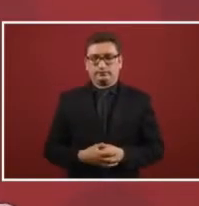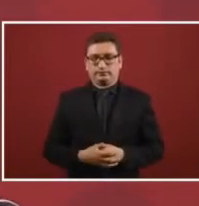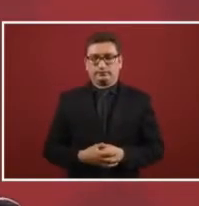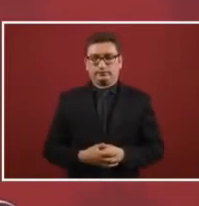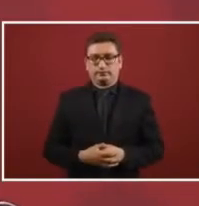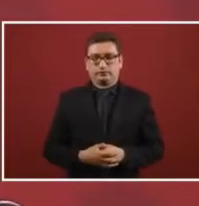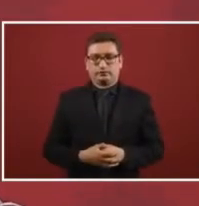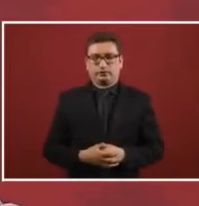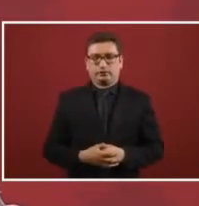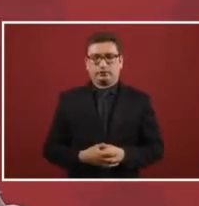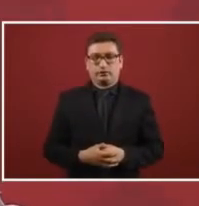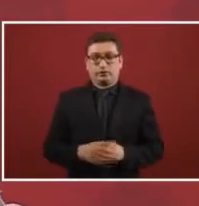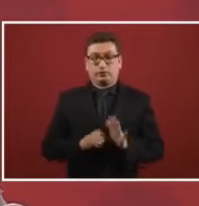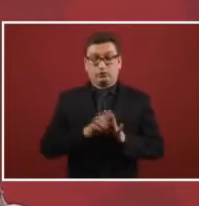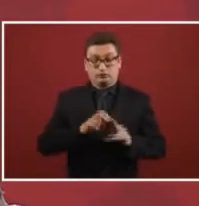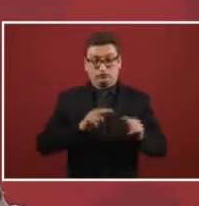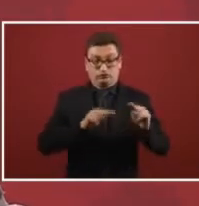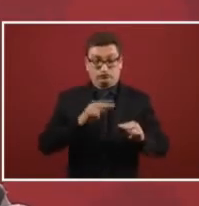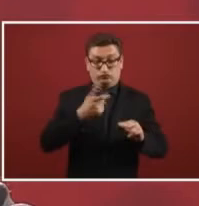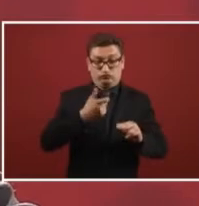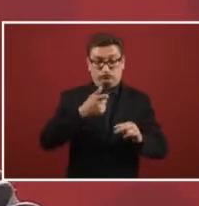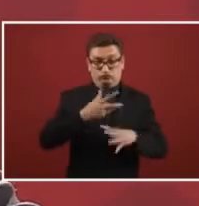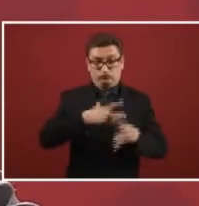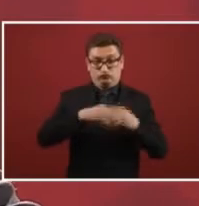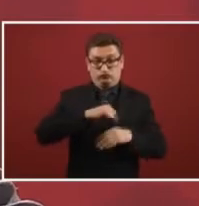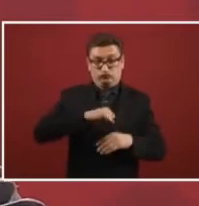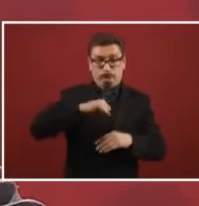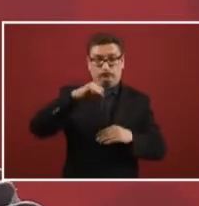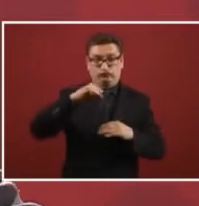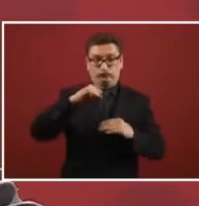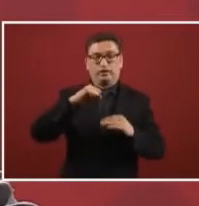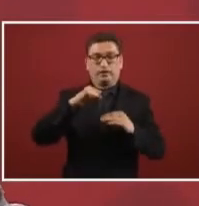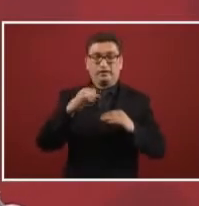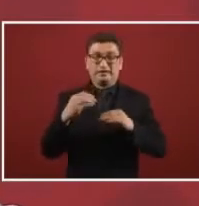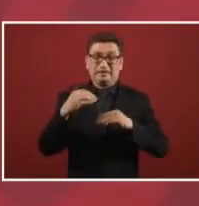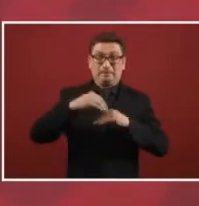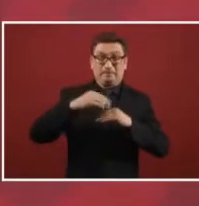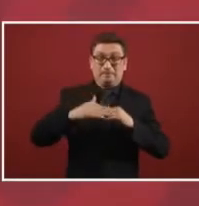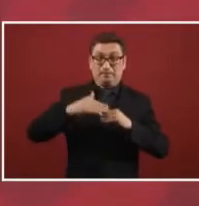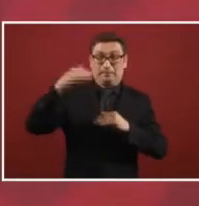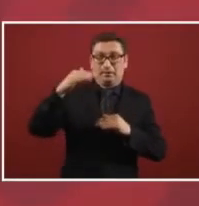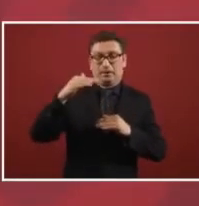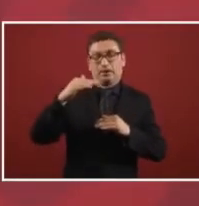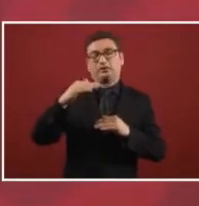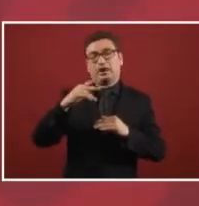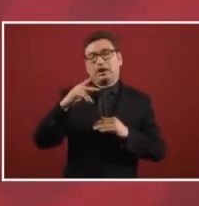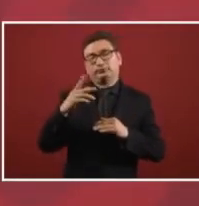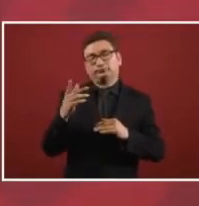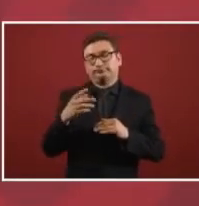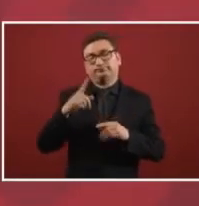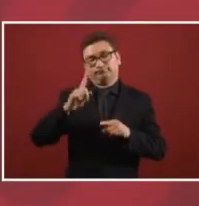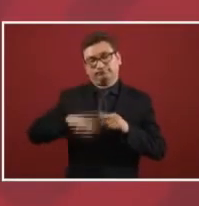But if the increase is more than inflation, they have to correct it.